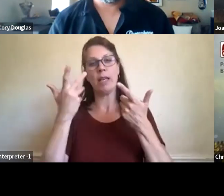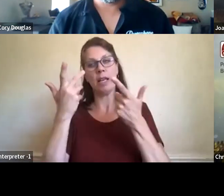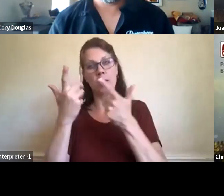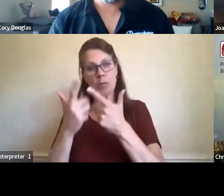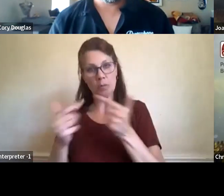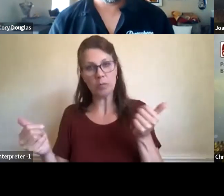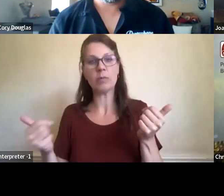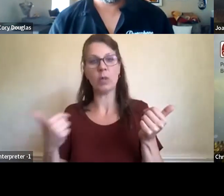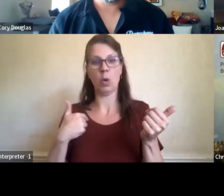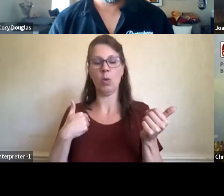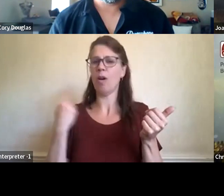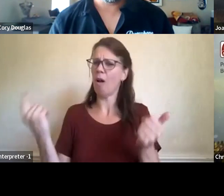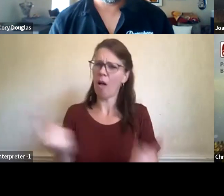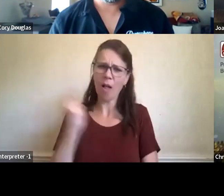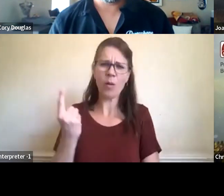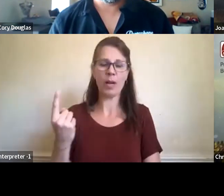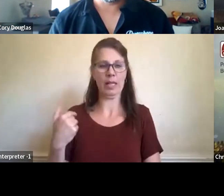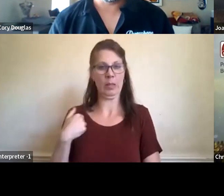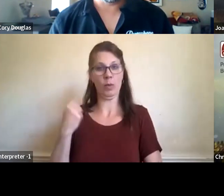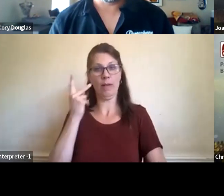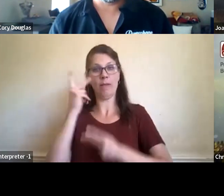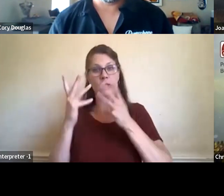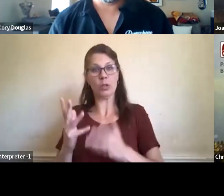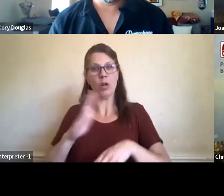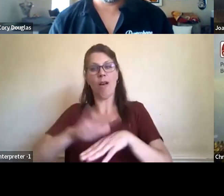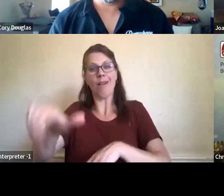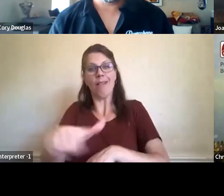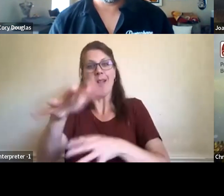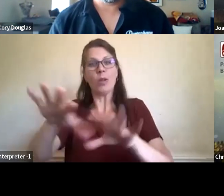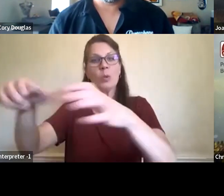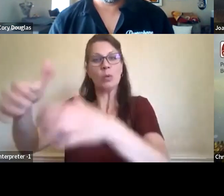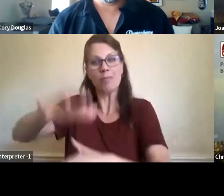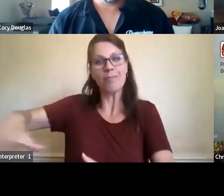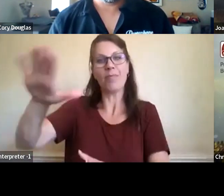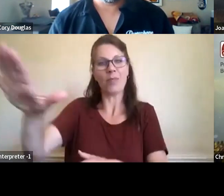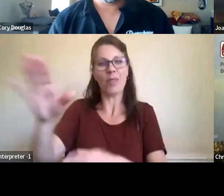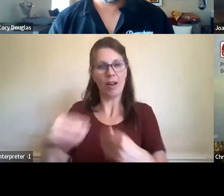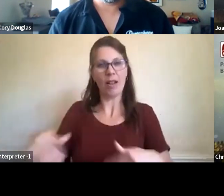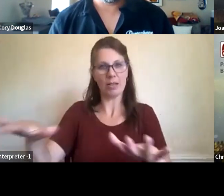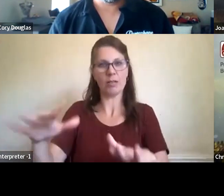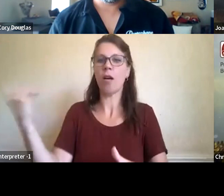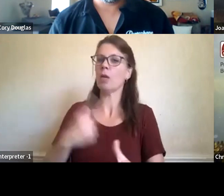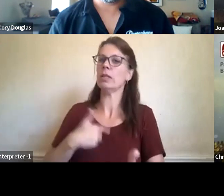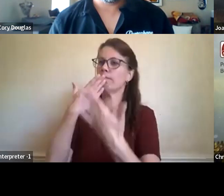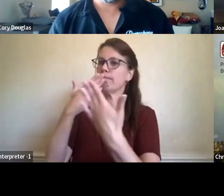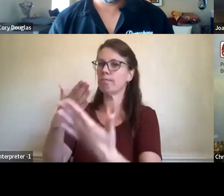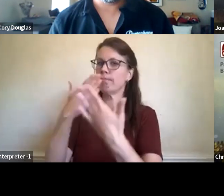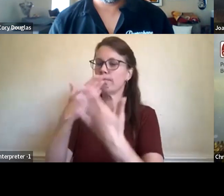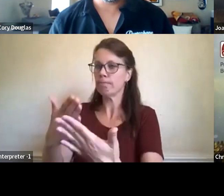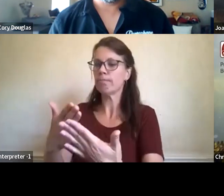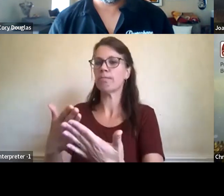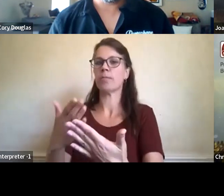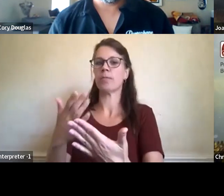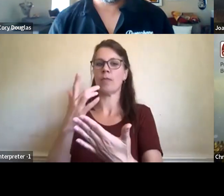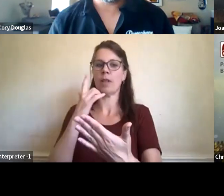on another nation's unceded territories. And we've always thanked those nations for allowing us to practice